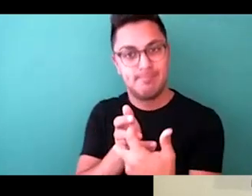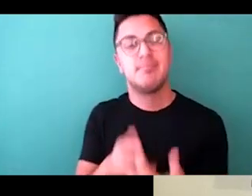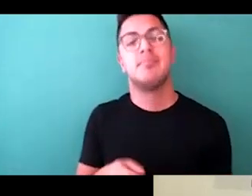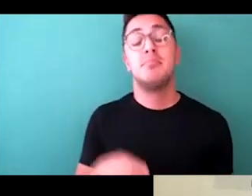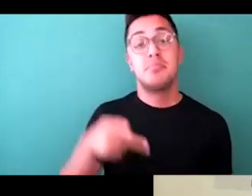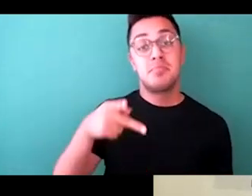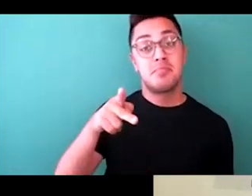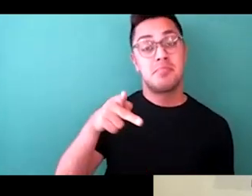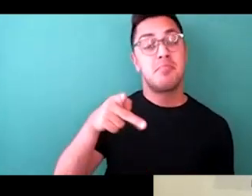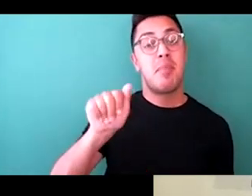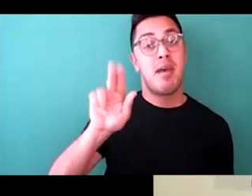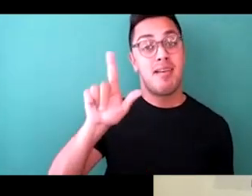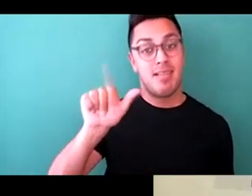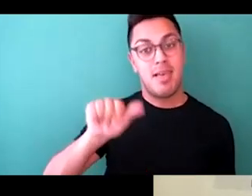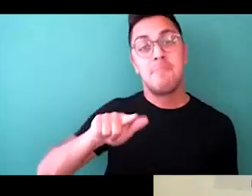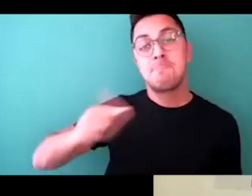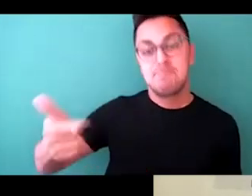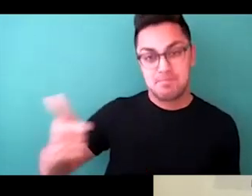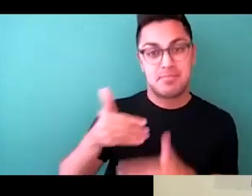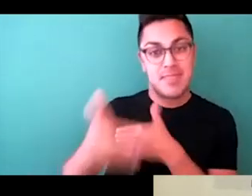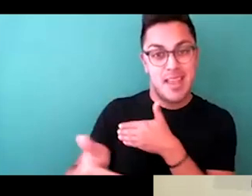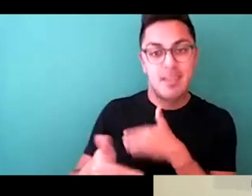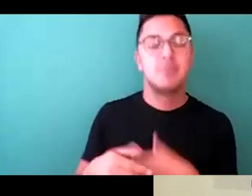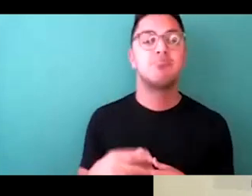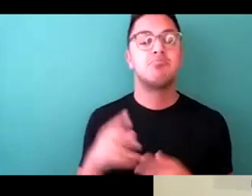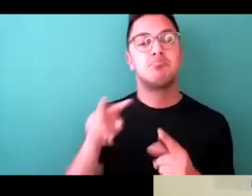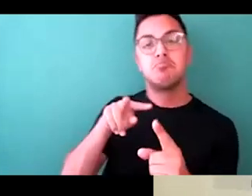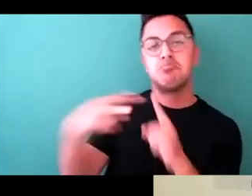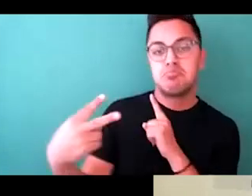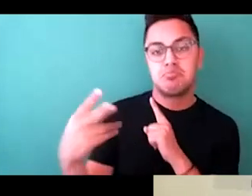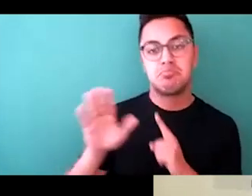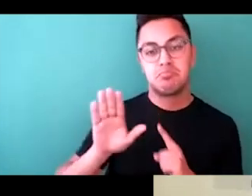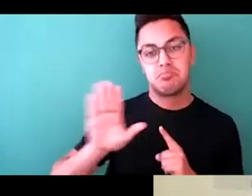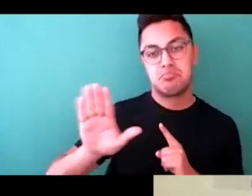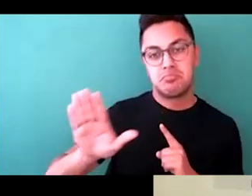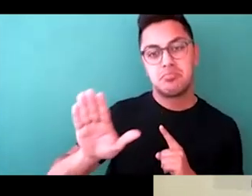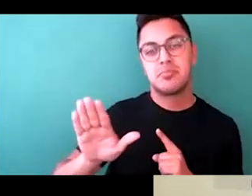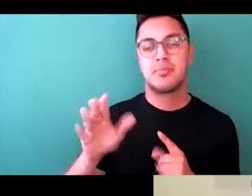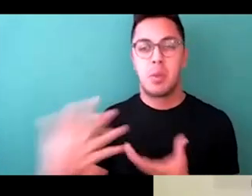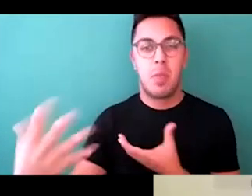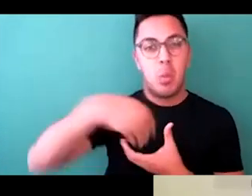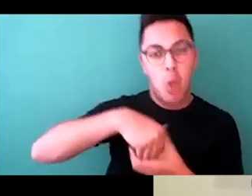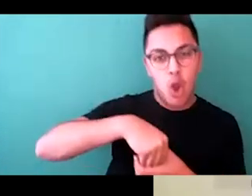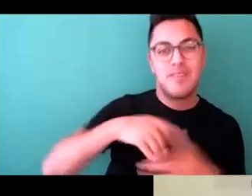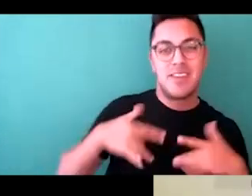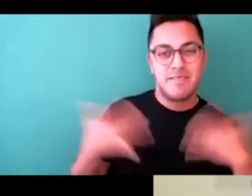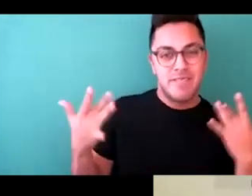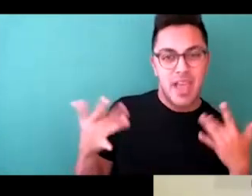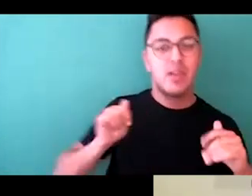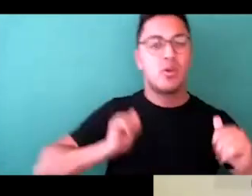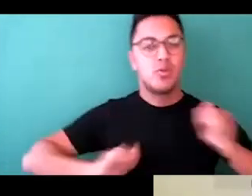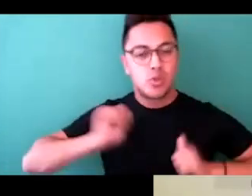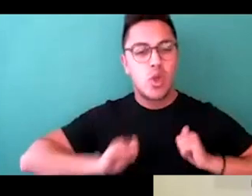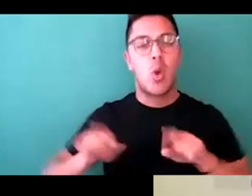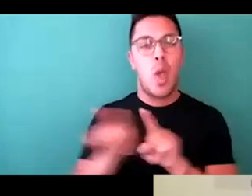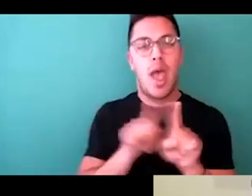we want to see it from the perspective of being a part of an event or a show as a